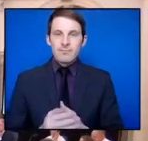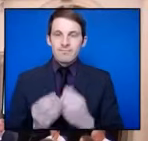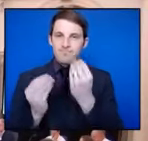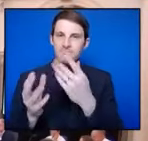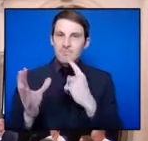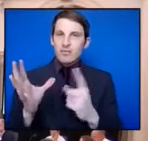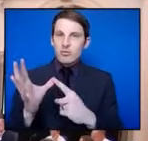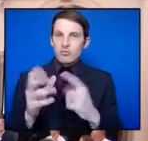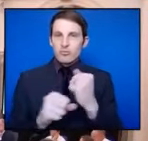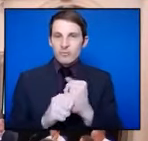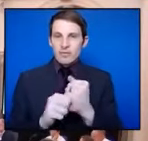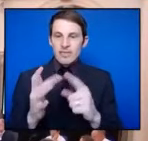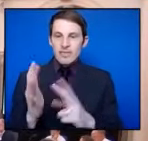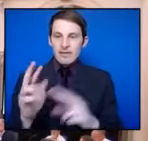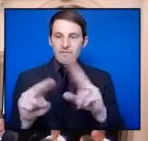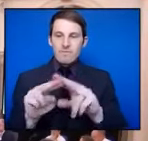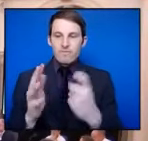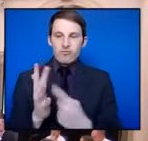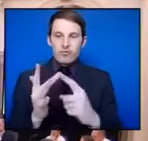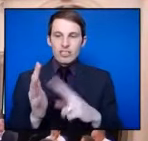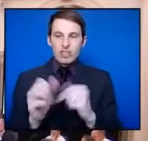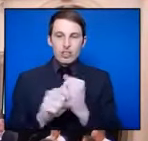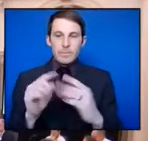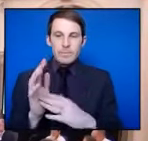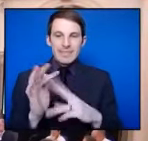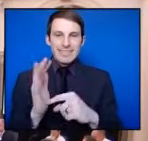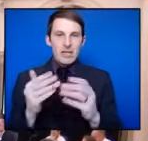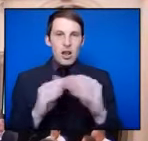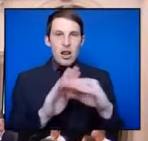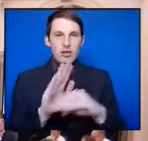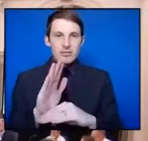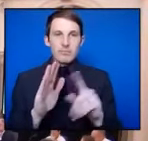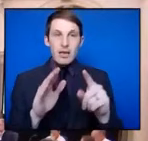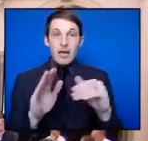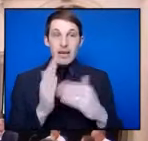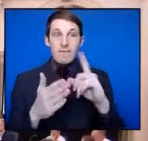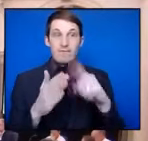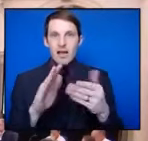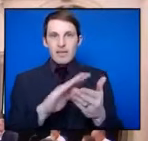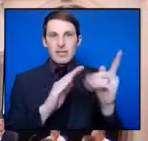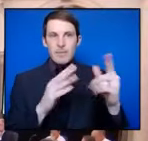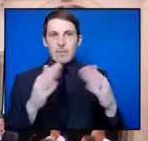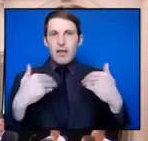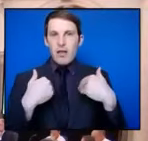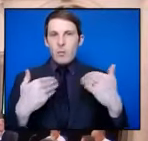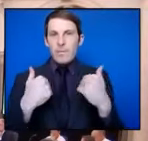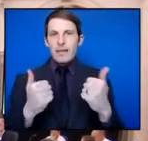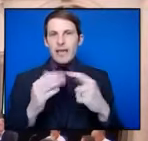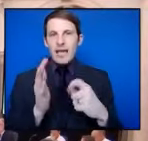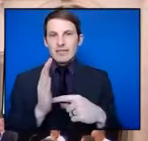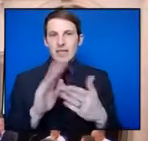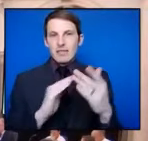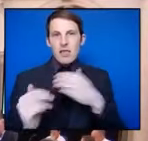infringement guidelines. But the fines through COVID have been set through the Public Health and Wellbeing Act, and the regulations are set by the Health Minister.